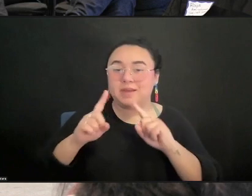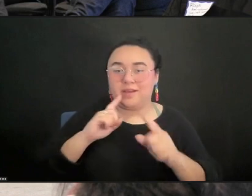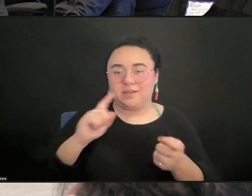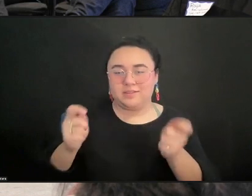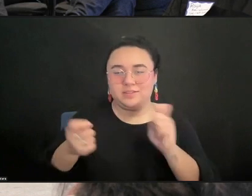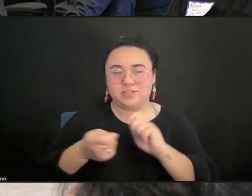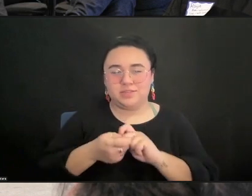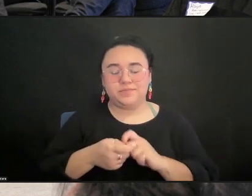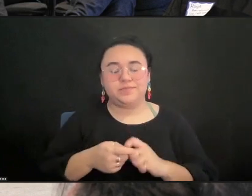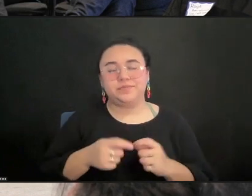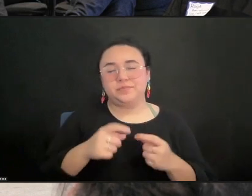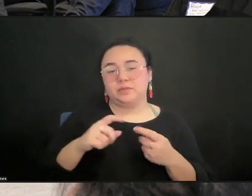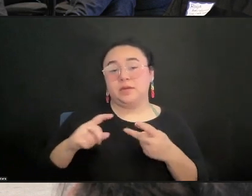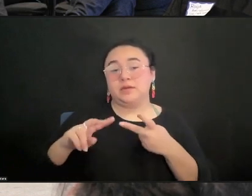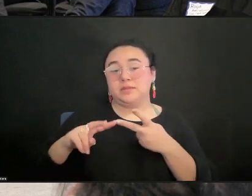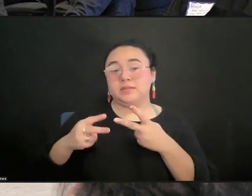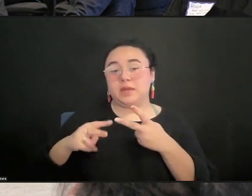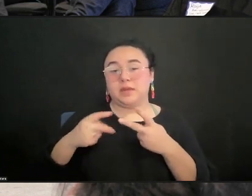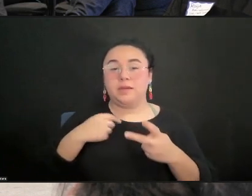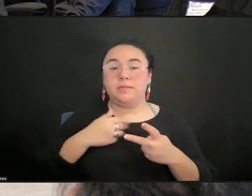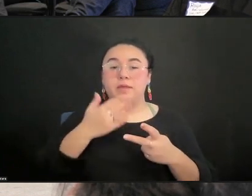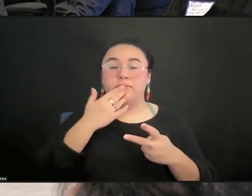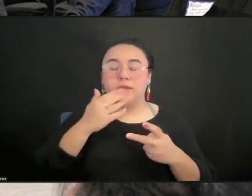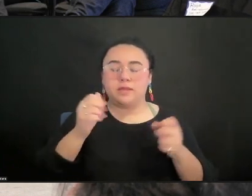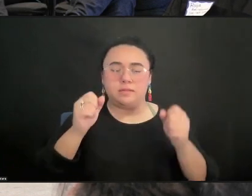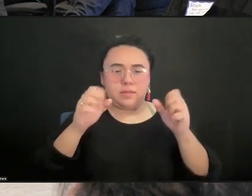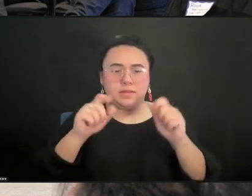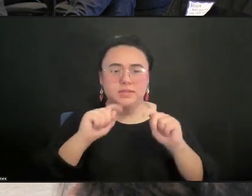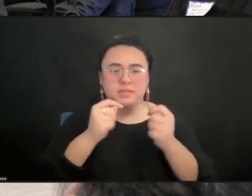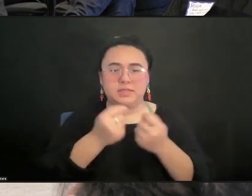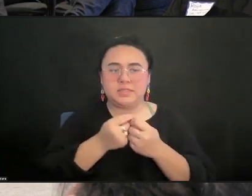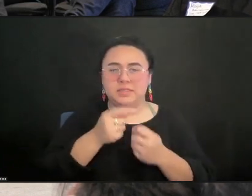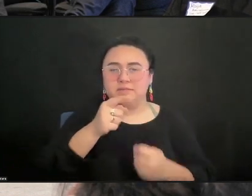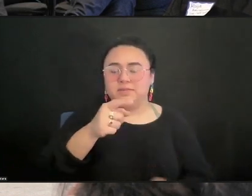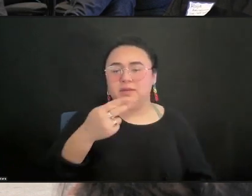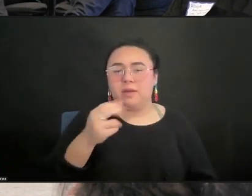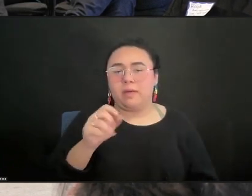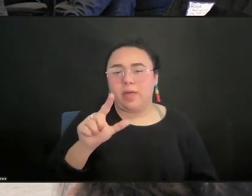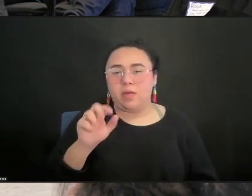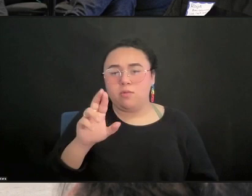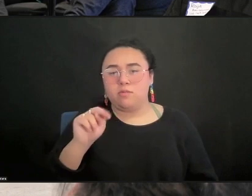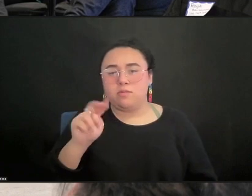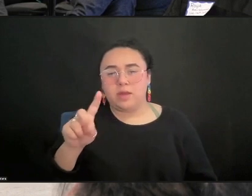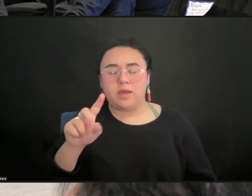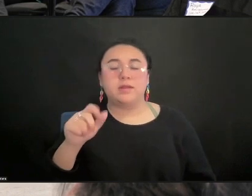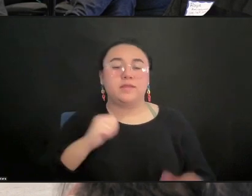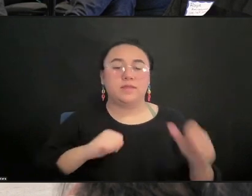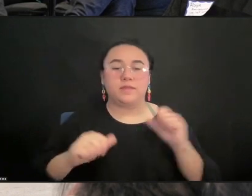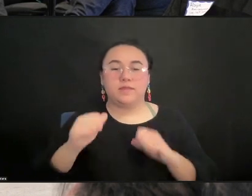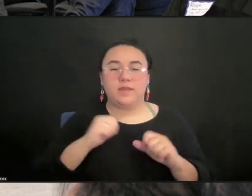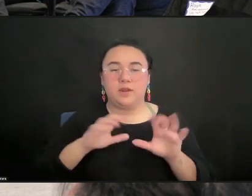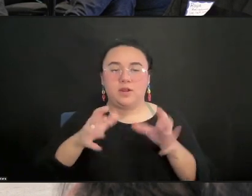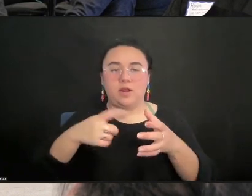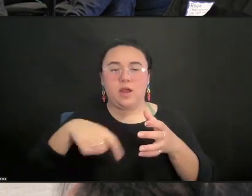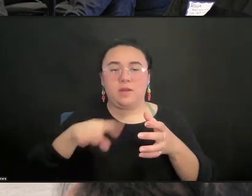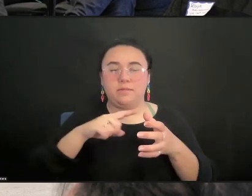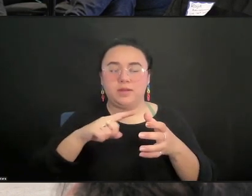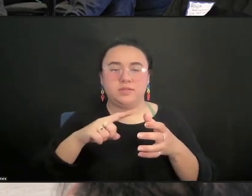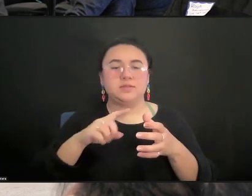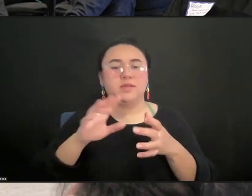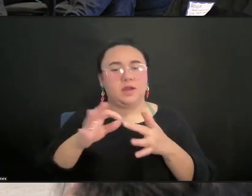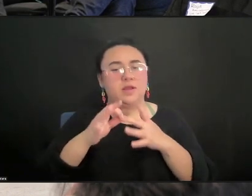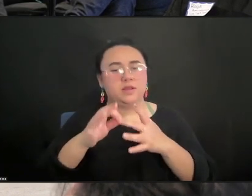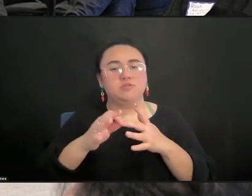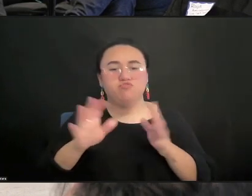I'd like to thank the outstanding team at HowlRound Theatre Commons for their continued leadership in moving our field forward. They continue to be